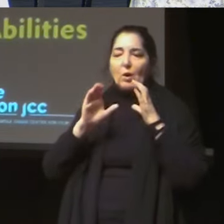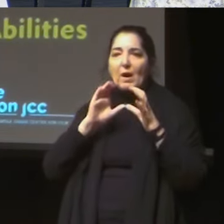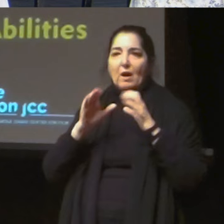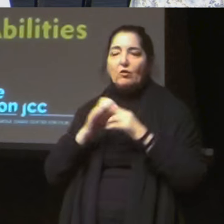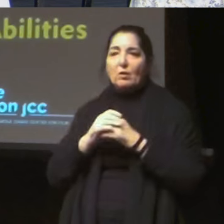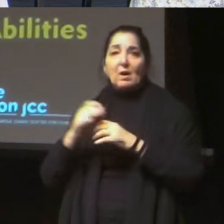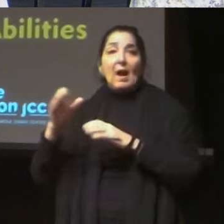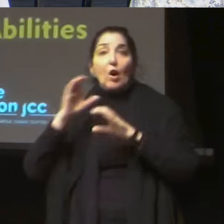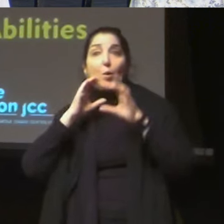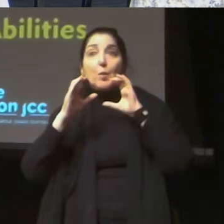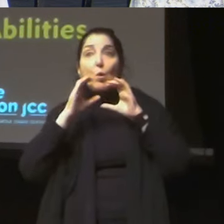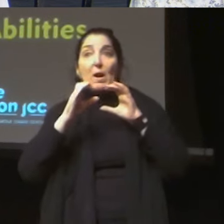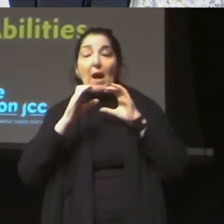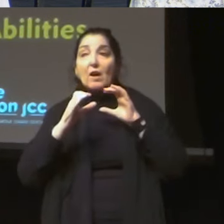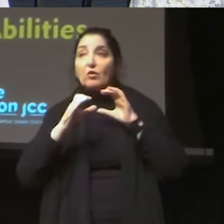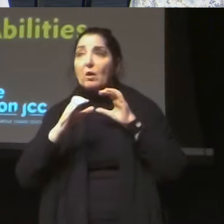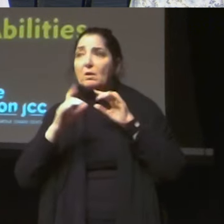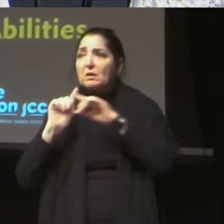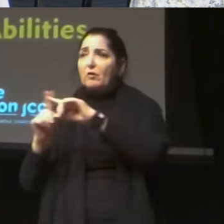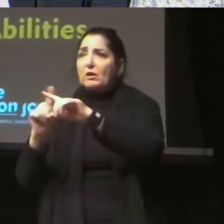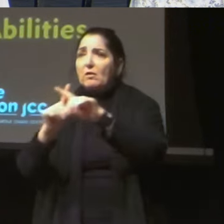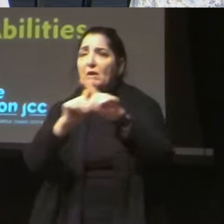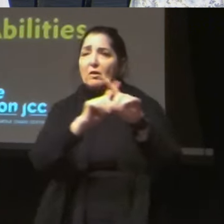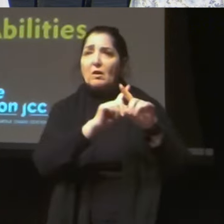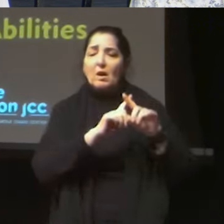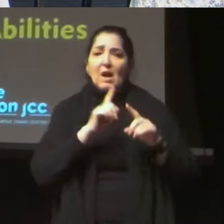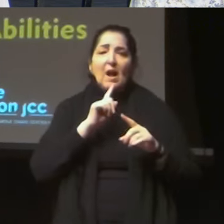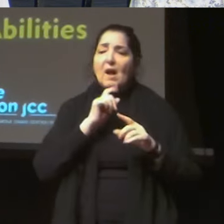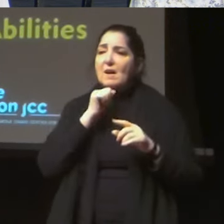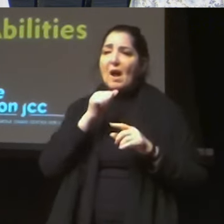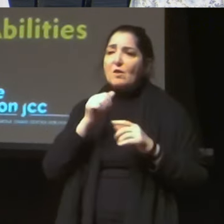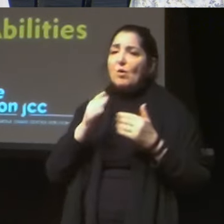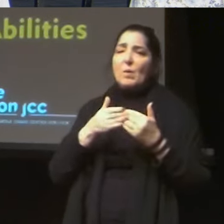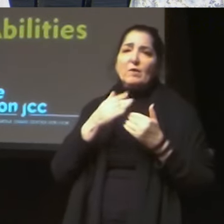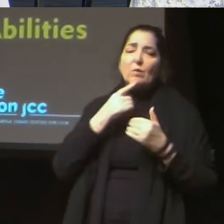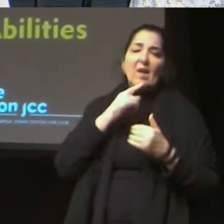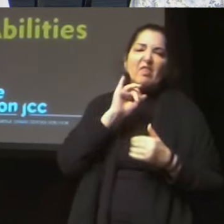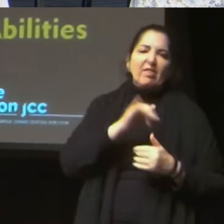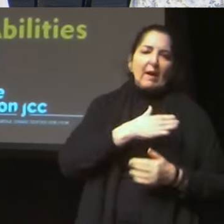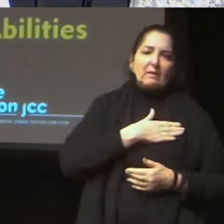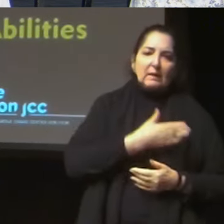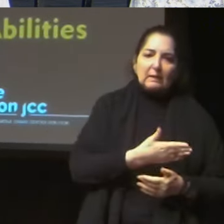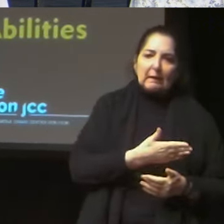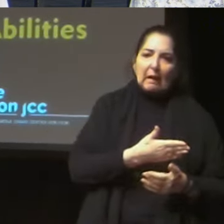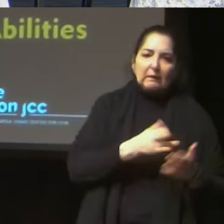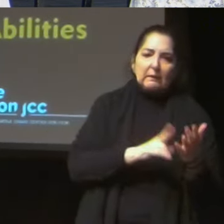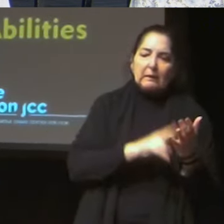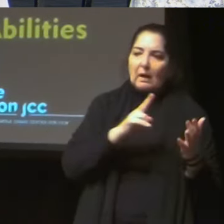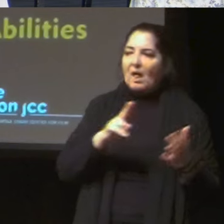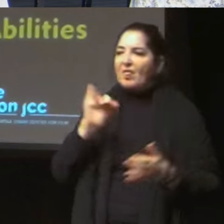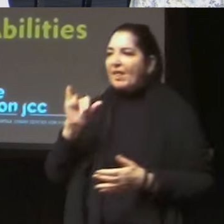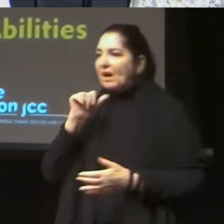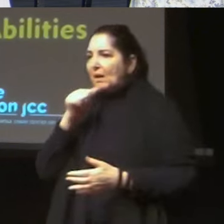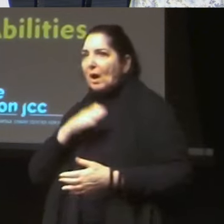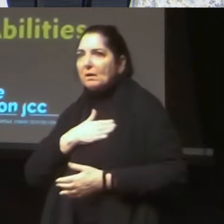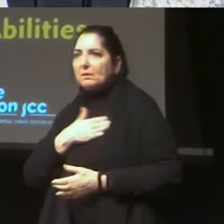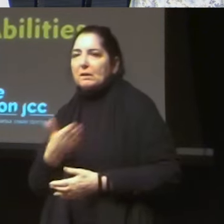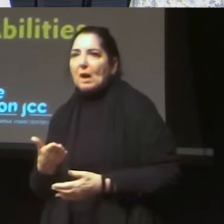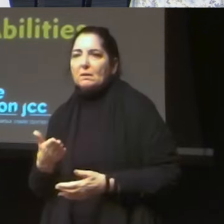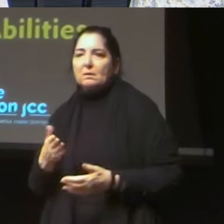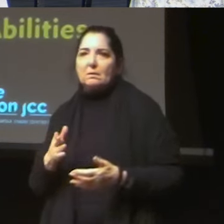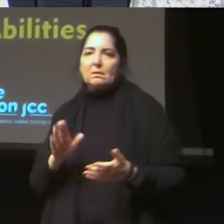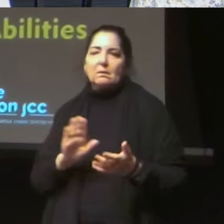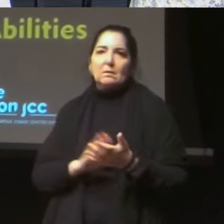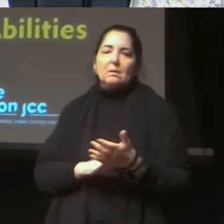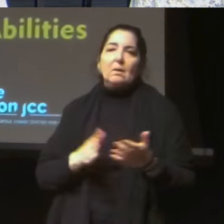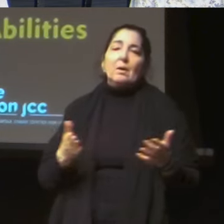obviously way more complicated than that. And this is a very extreme way of looking at that question, which I think is complicated for us all, which is very interesting to me about,